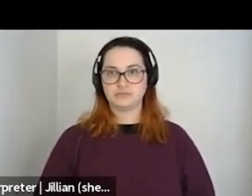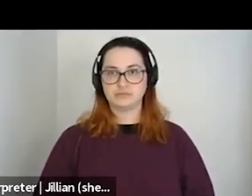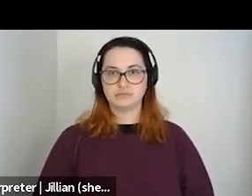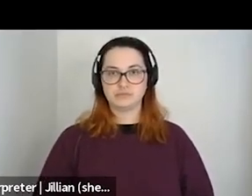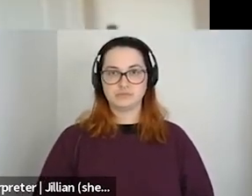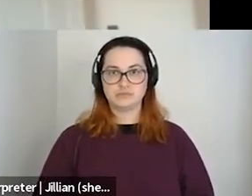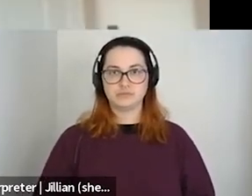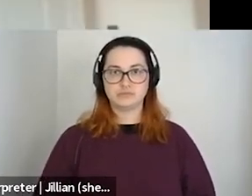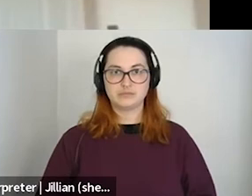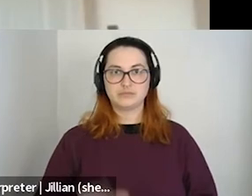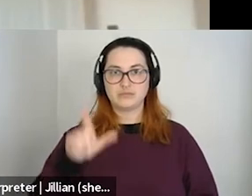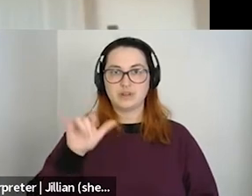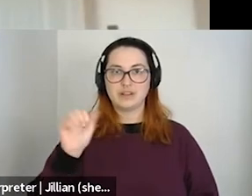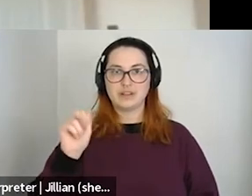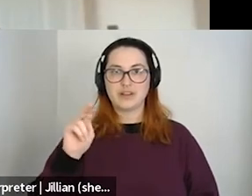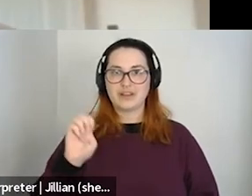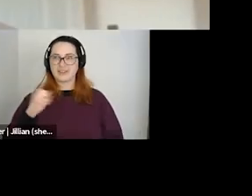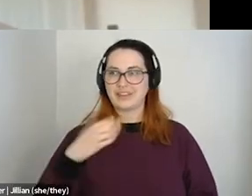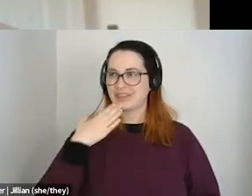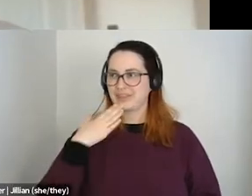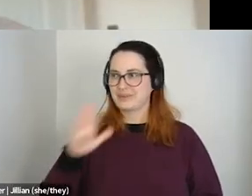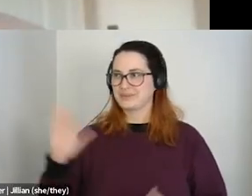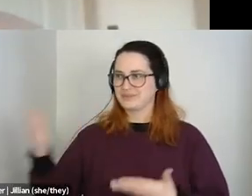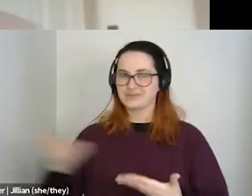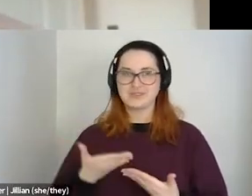Okay, thank you for this introduction, Stella.